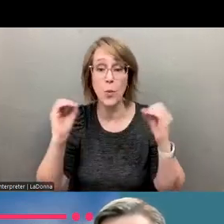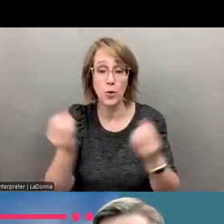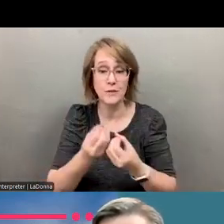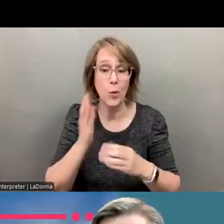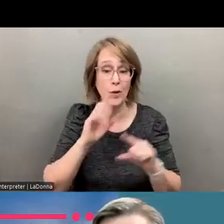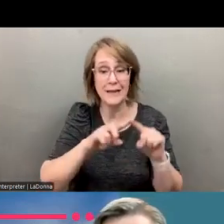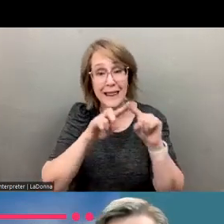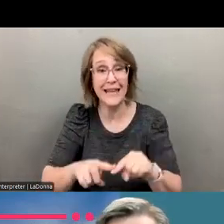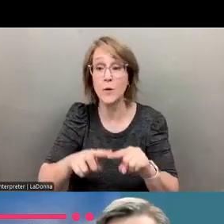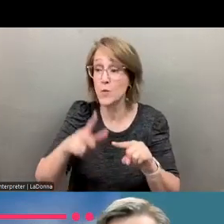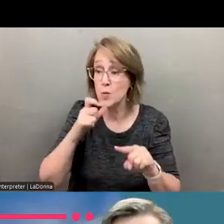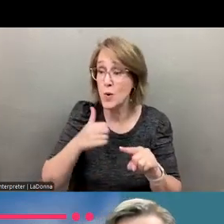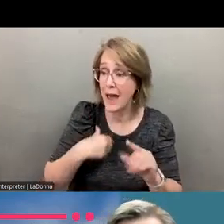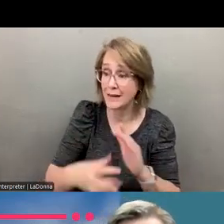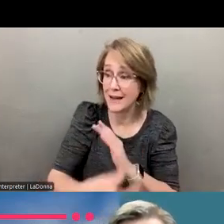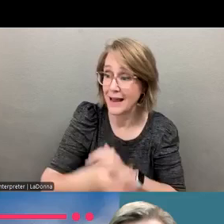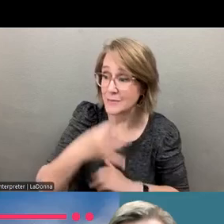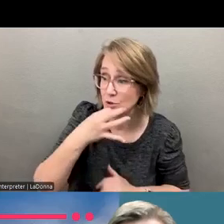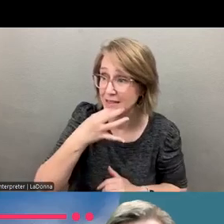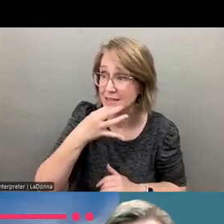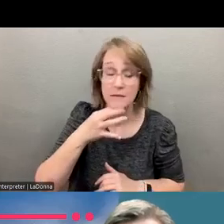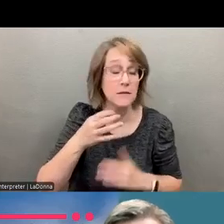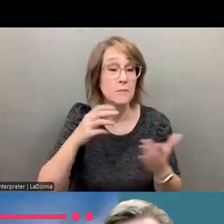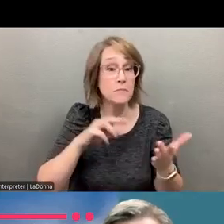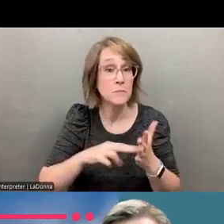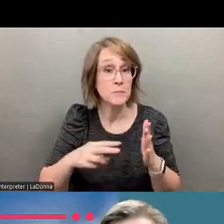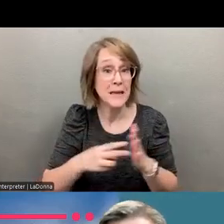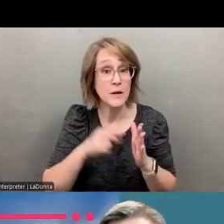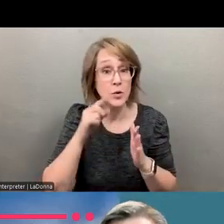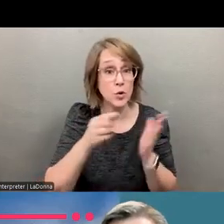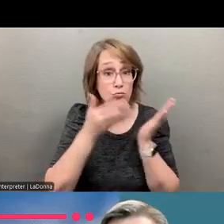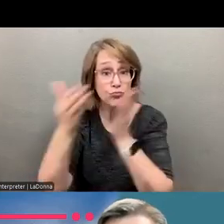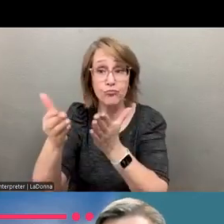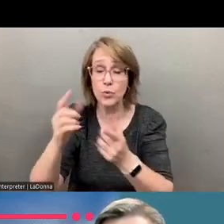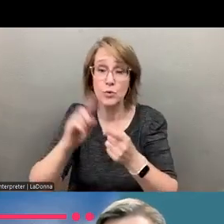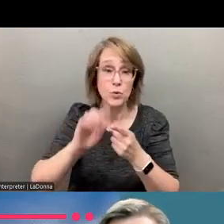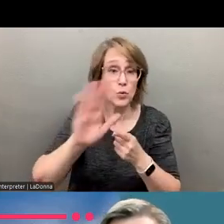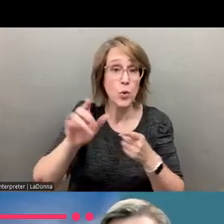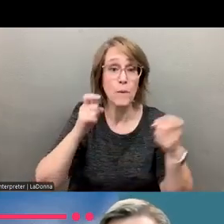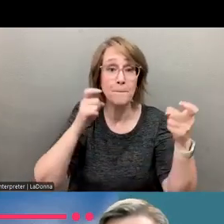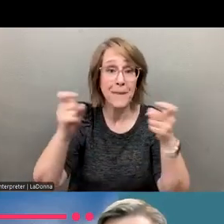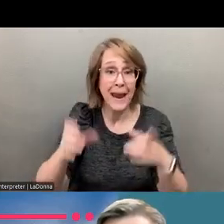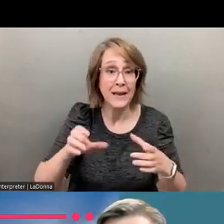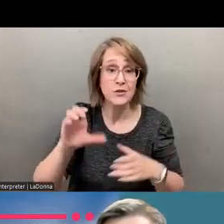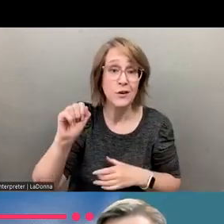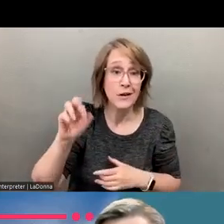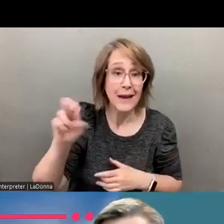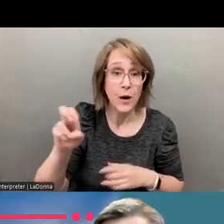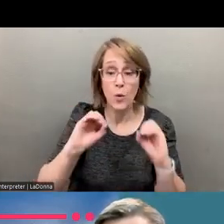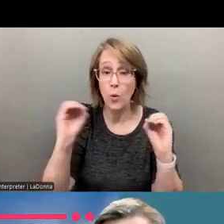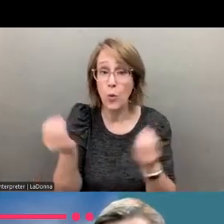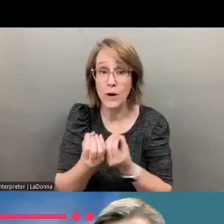expertise. So being able to bring information forward to your care organizations in terms of